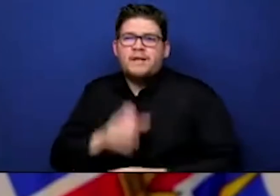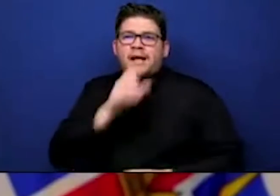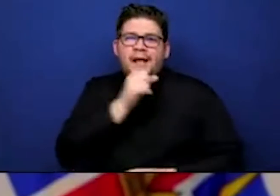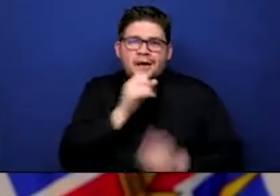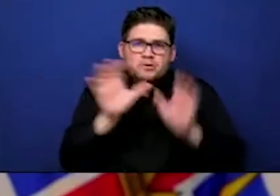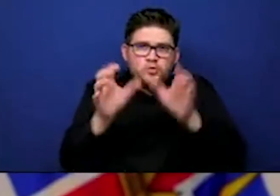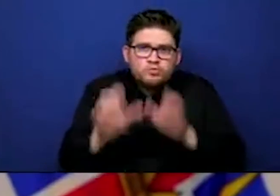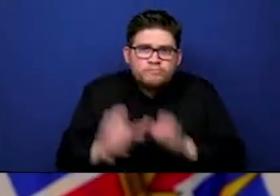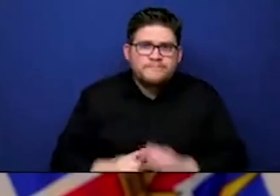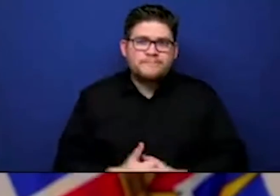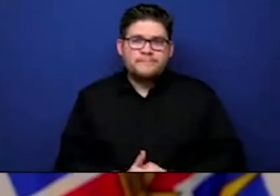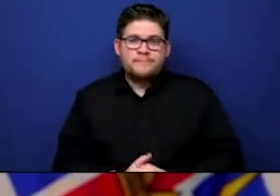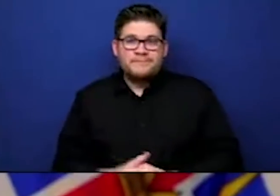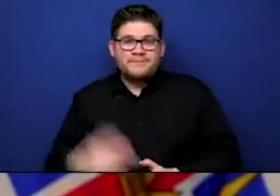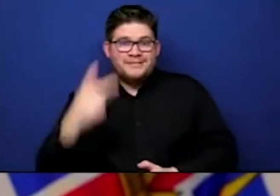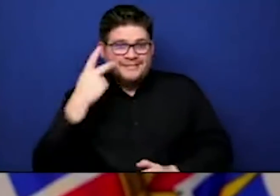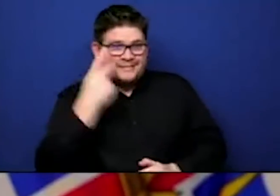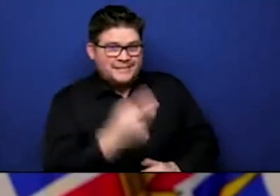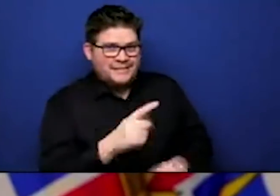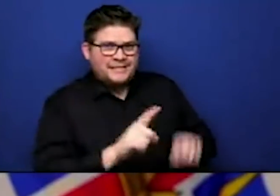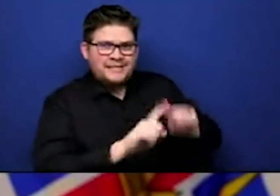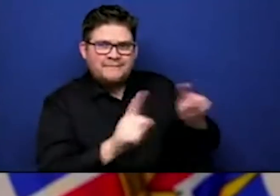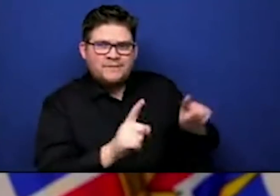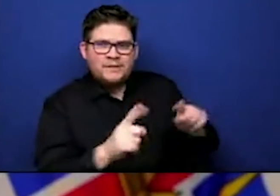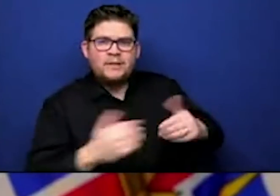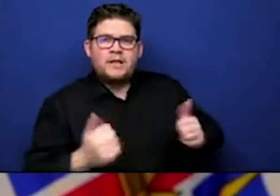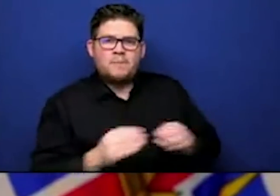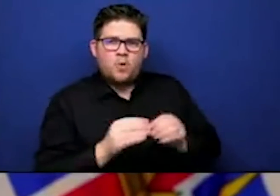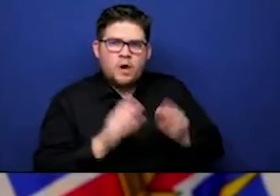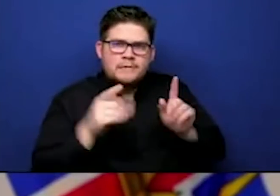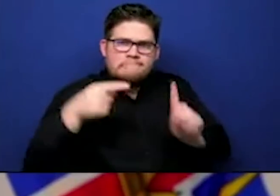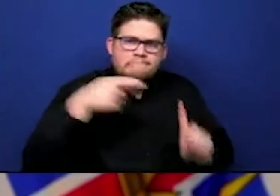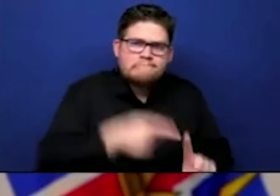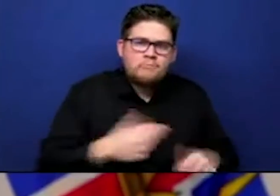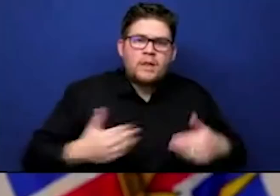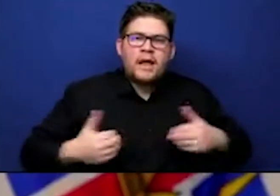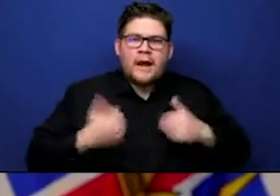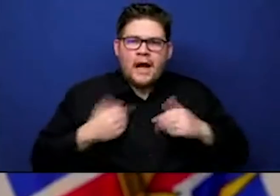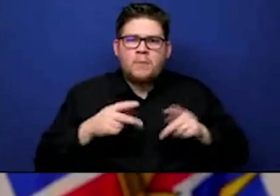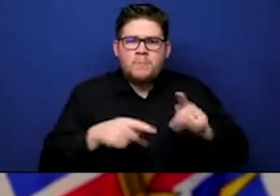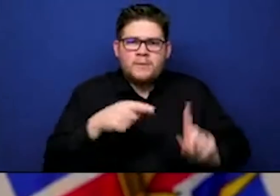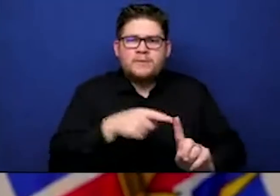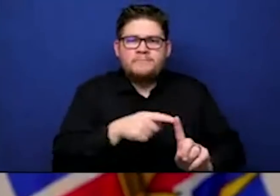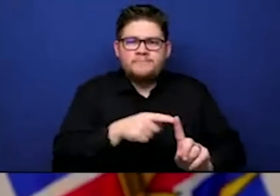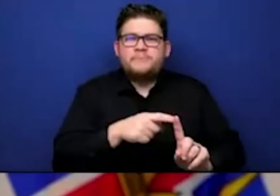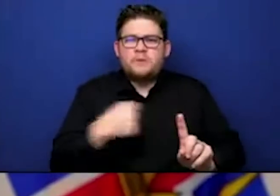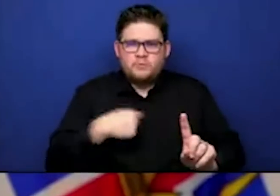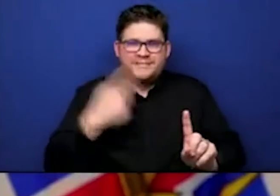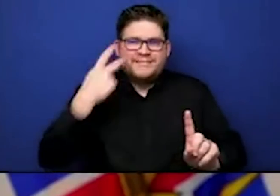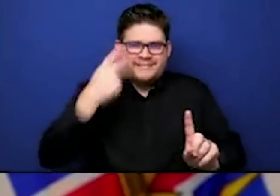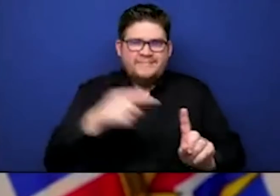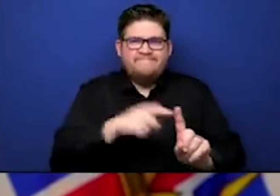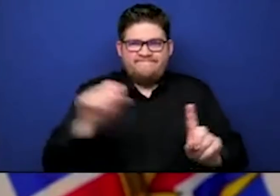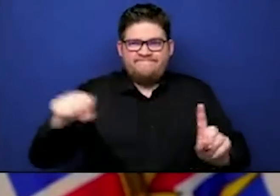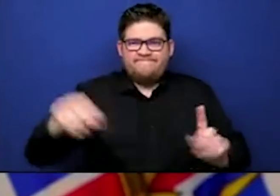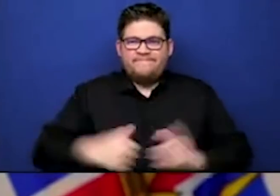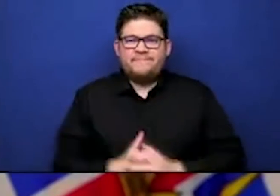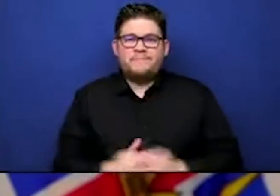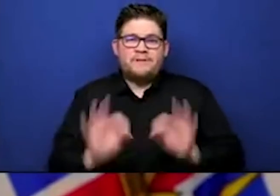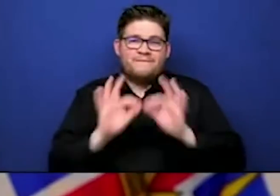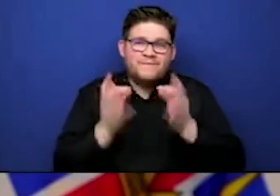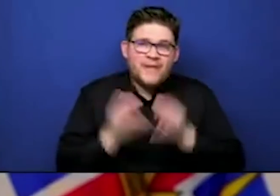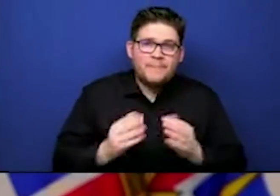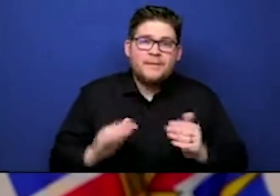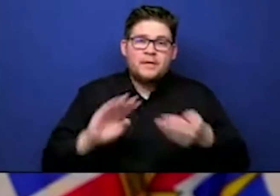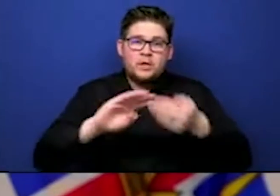changes in that. And we are. What we're seeing is the transmission within families and communities and